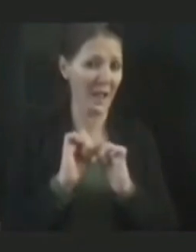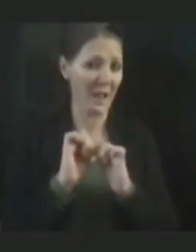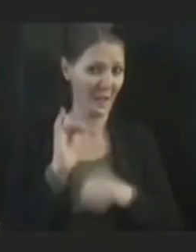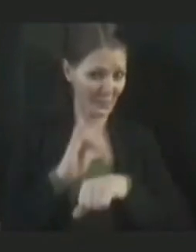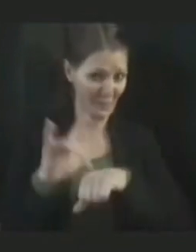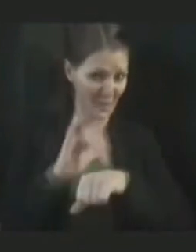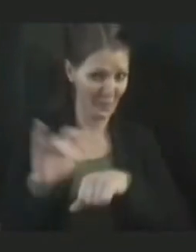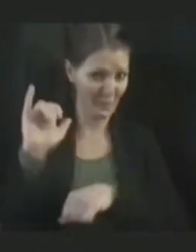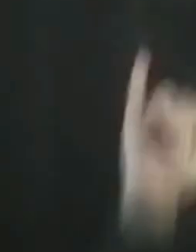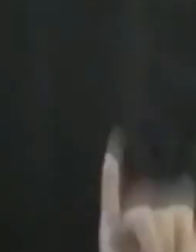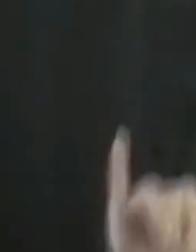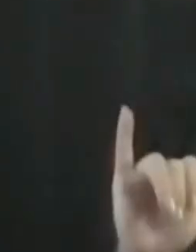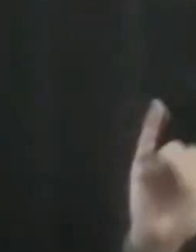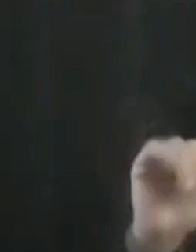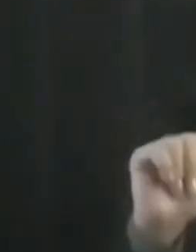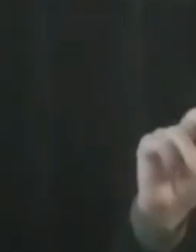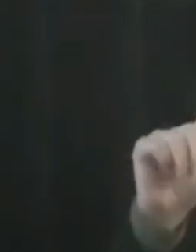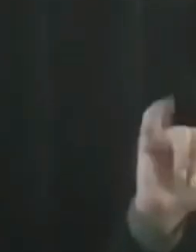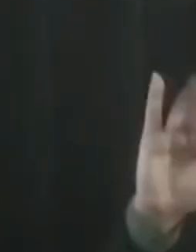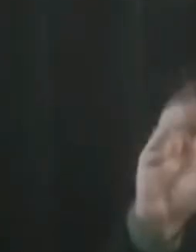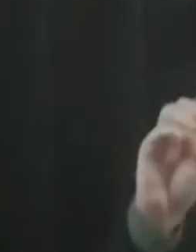is at their facilities.